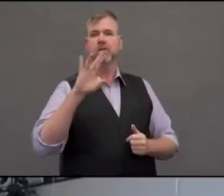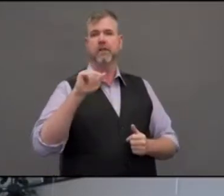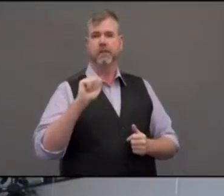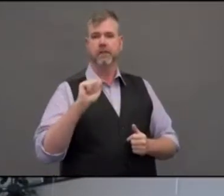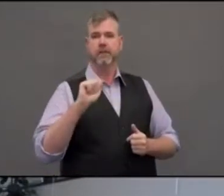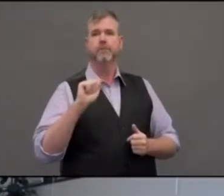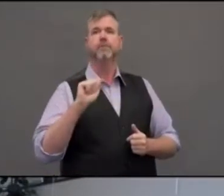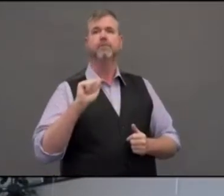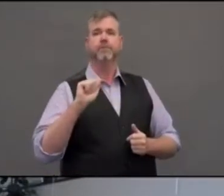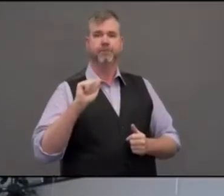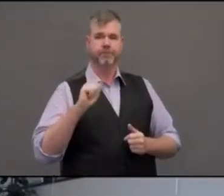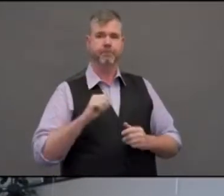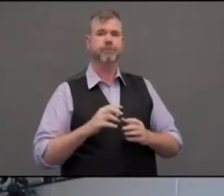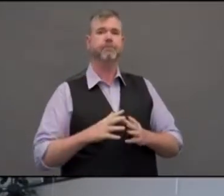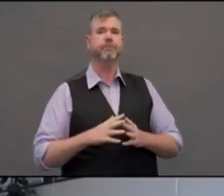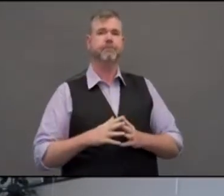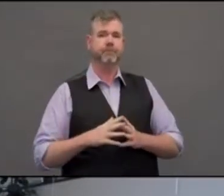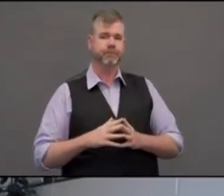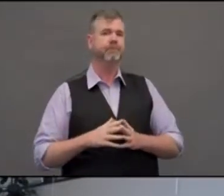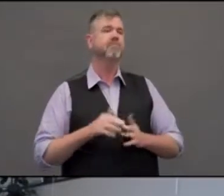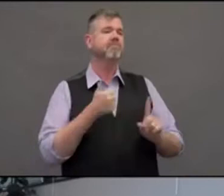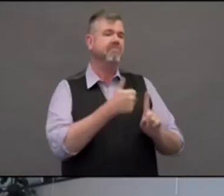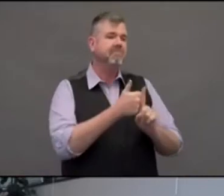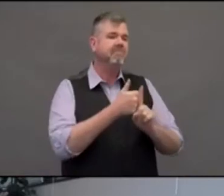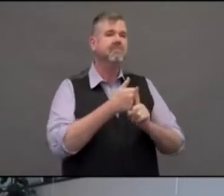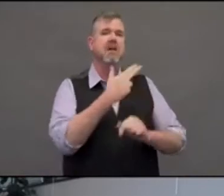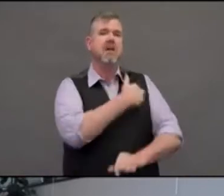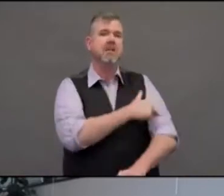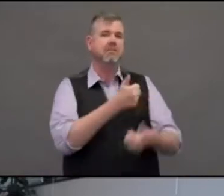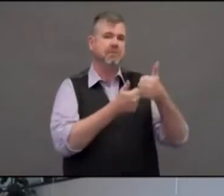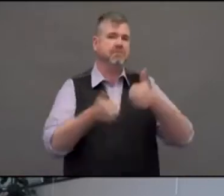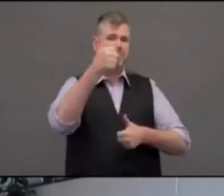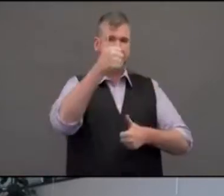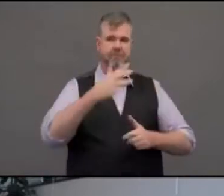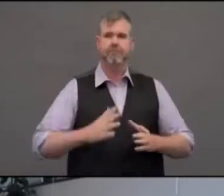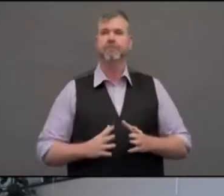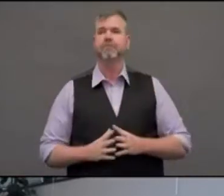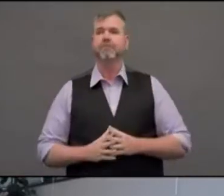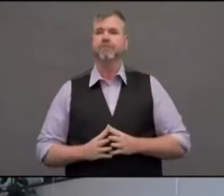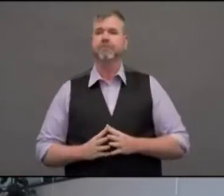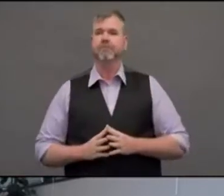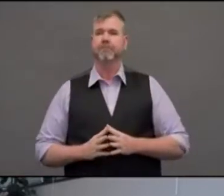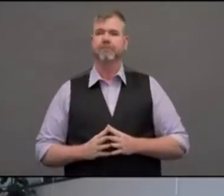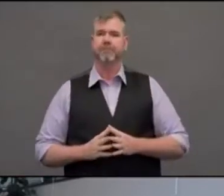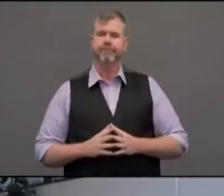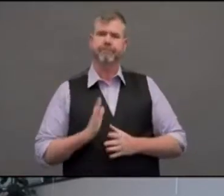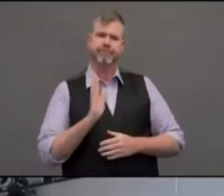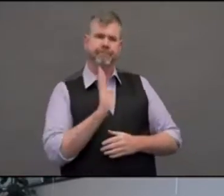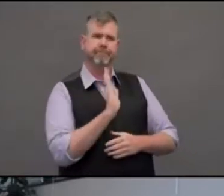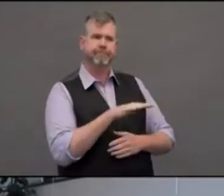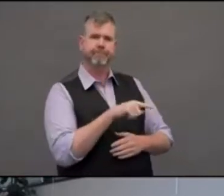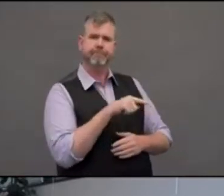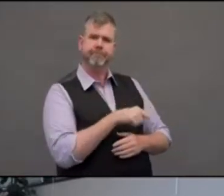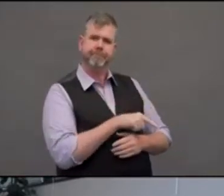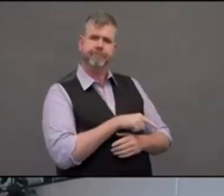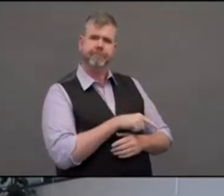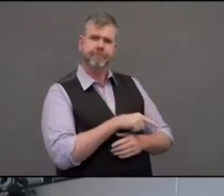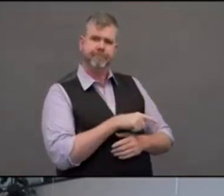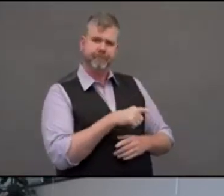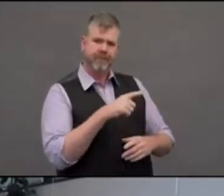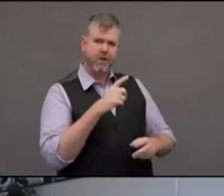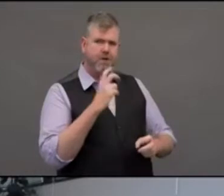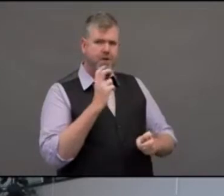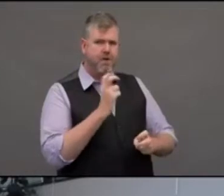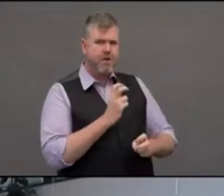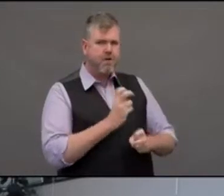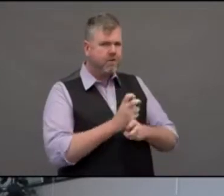start with you. This has been a profoundly stressful time for health care workers as they have faced this crisis,